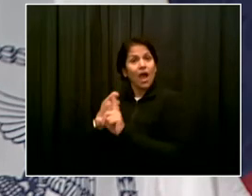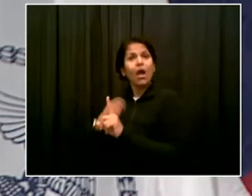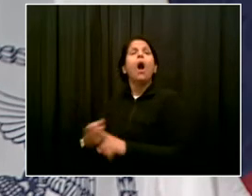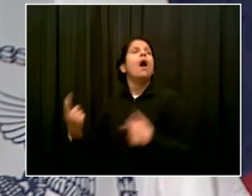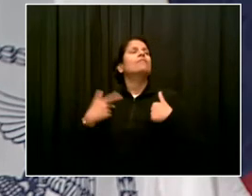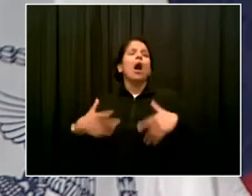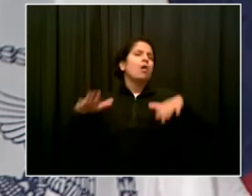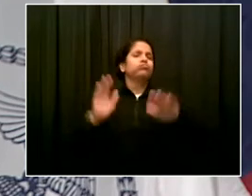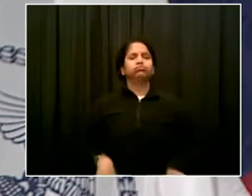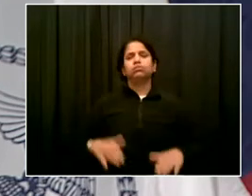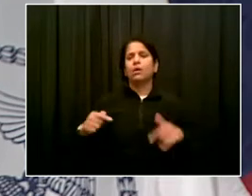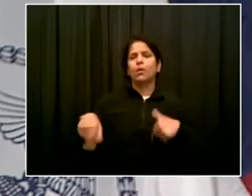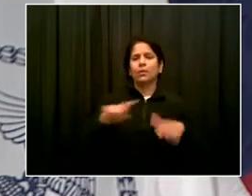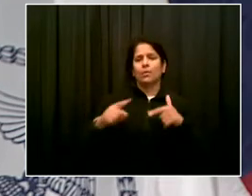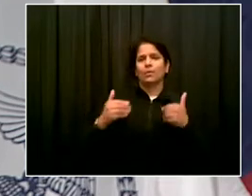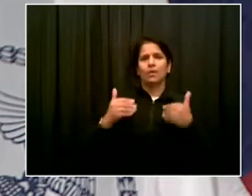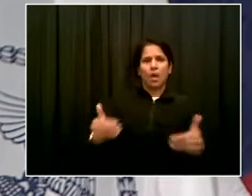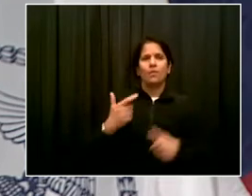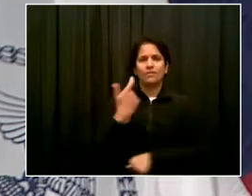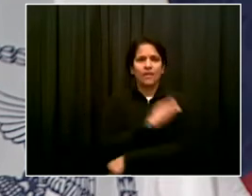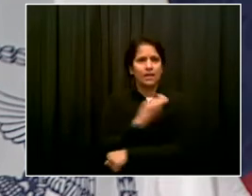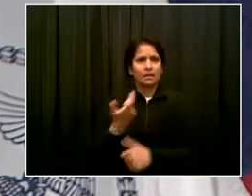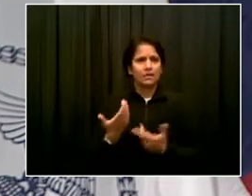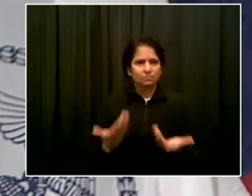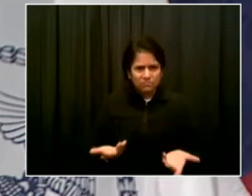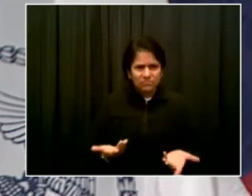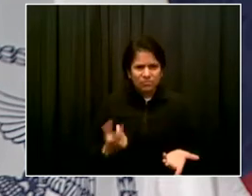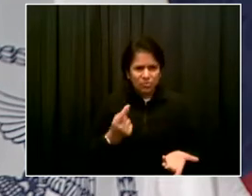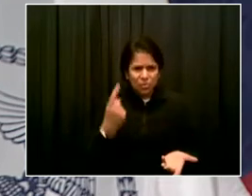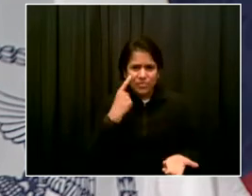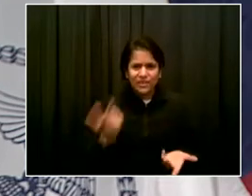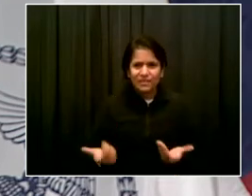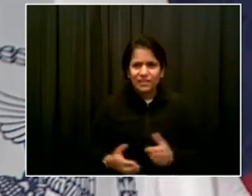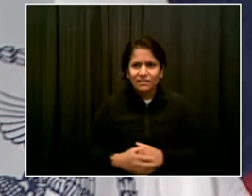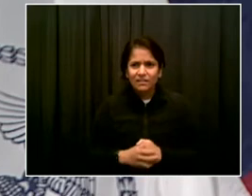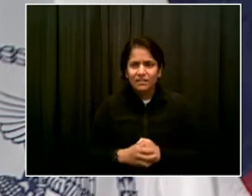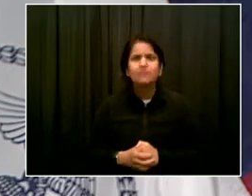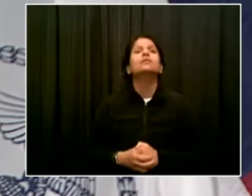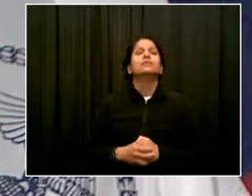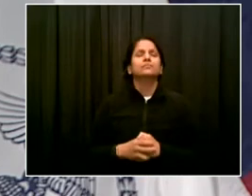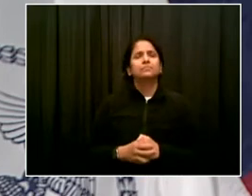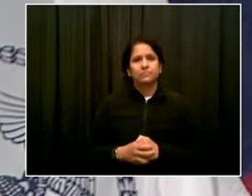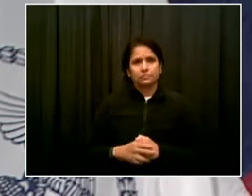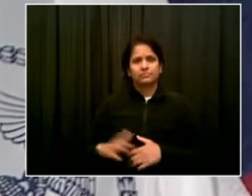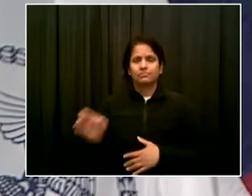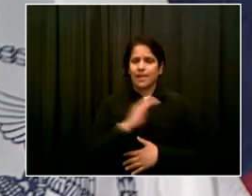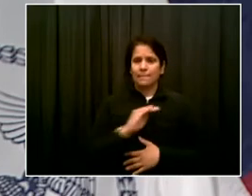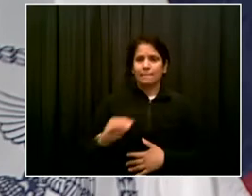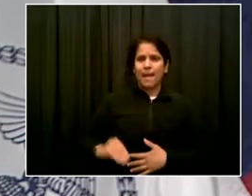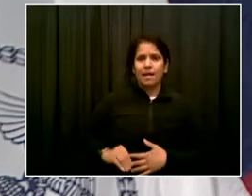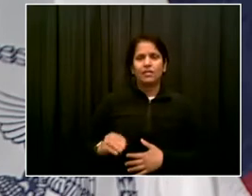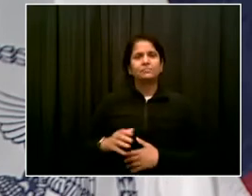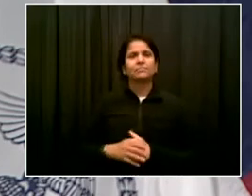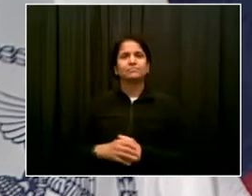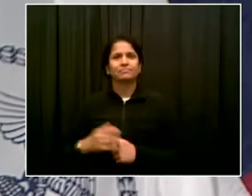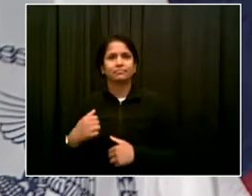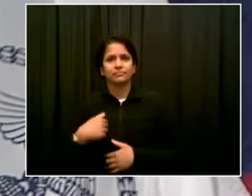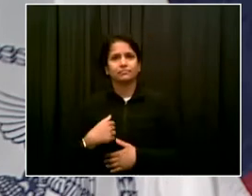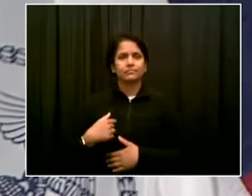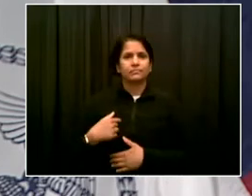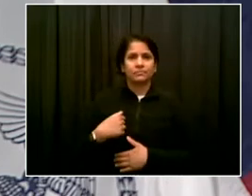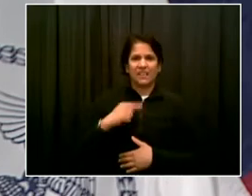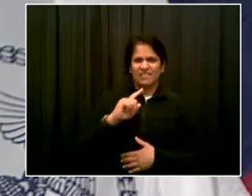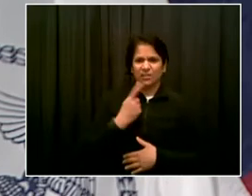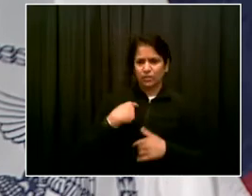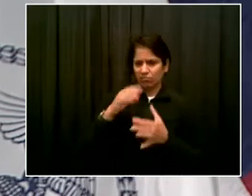Yorkers vaccinated by next month? Amanda, I'll start and I'll turn to Dr. Katz and then Dr. Choksi so they can talk about their experience